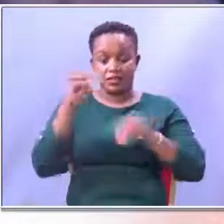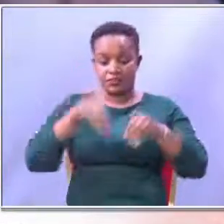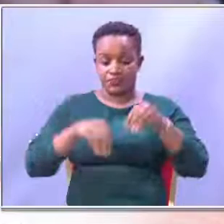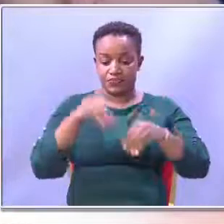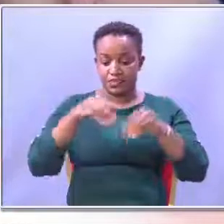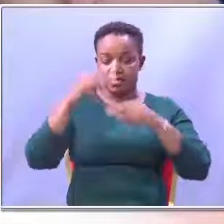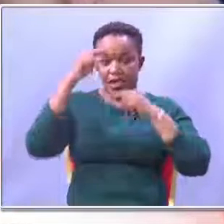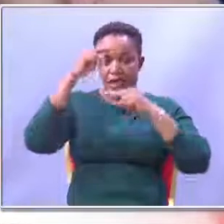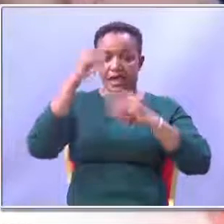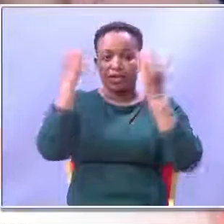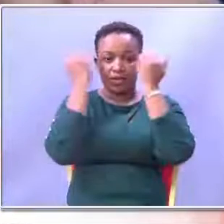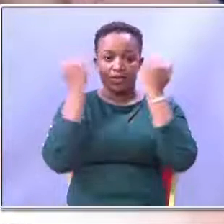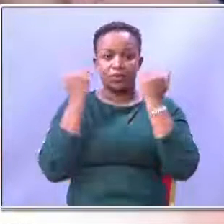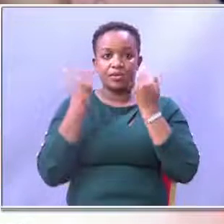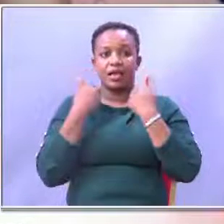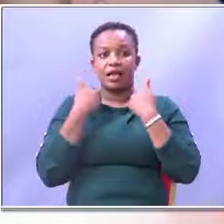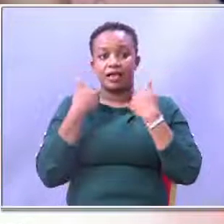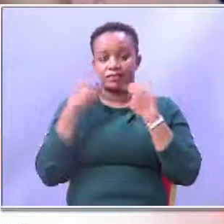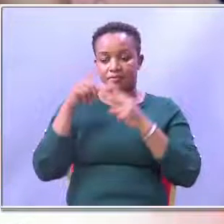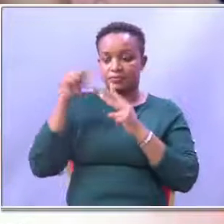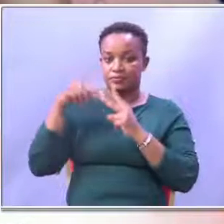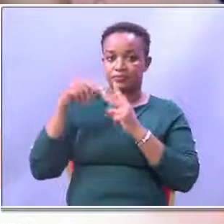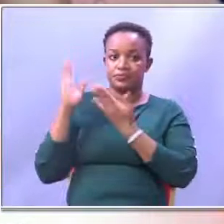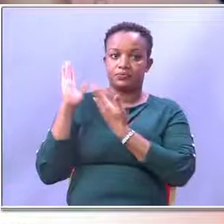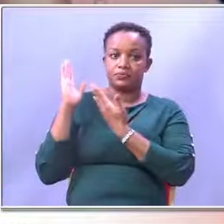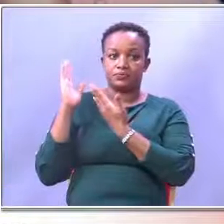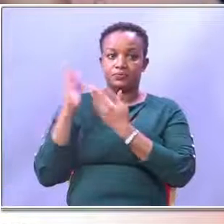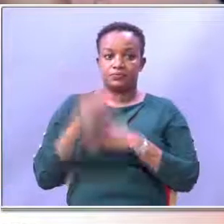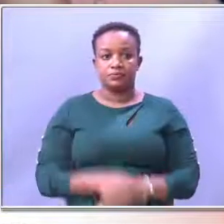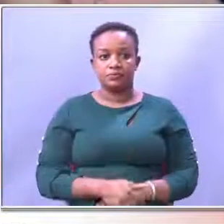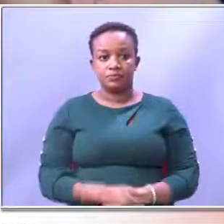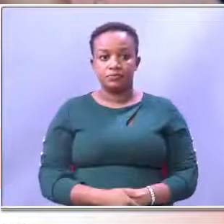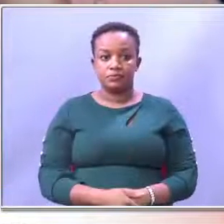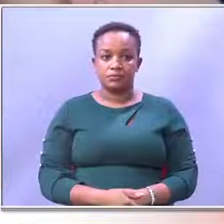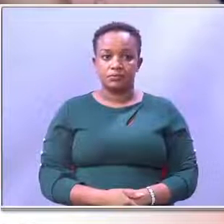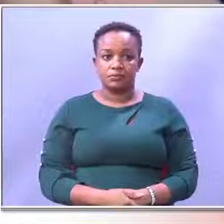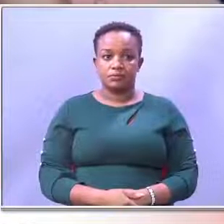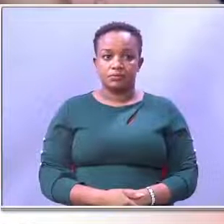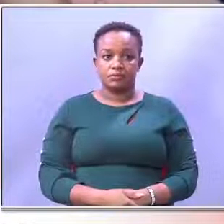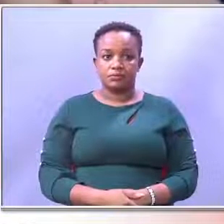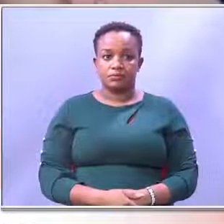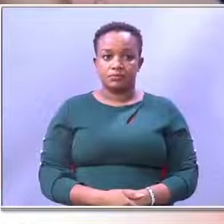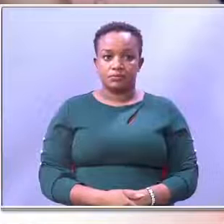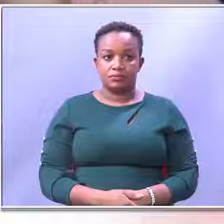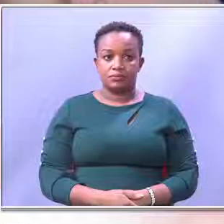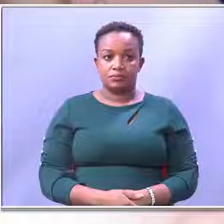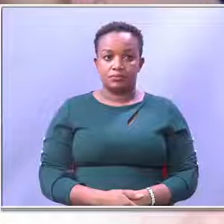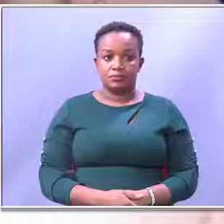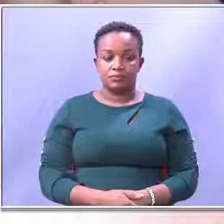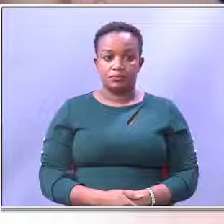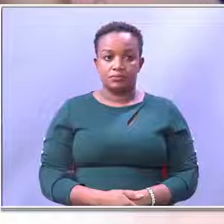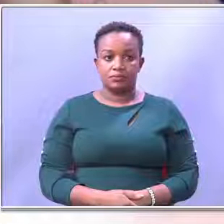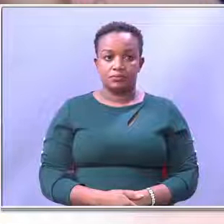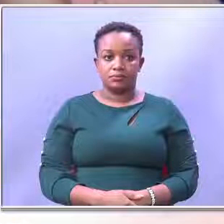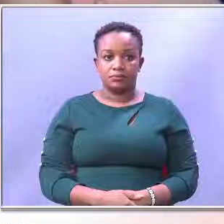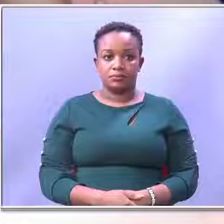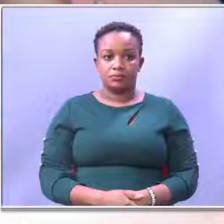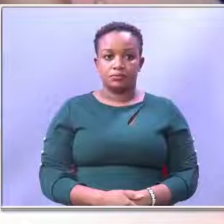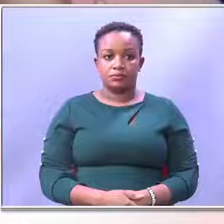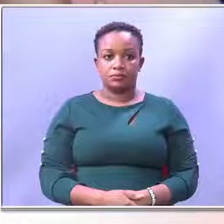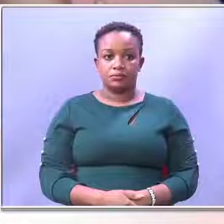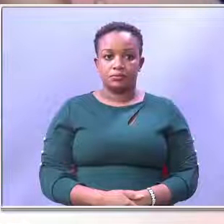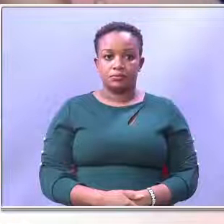High Court has directed the Independent Electro and Boundaries Commission to clear aspirants who are not degree